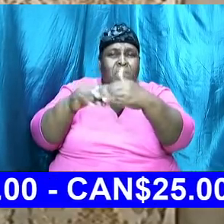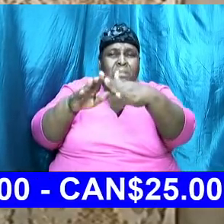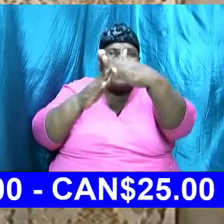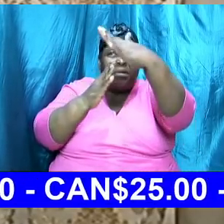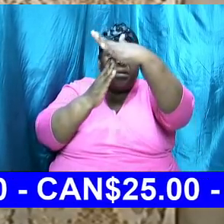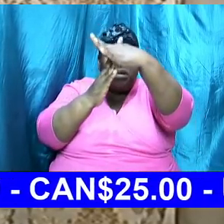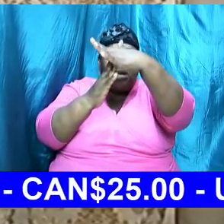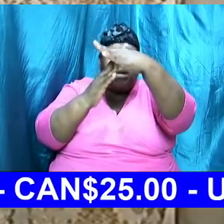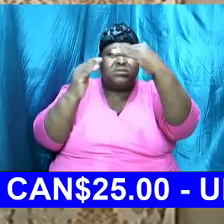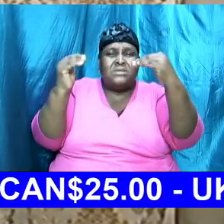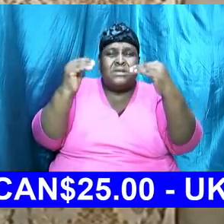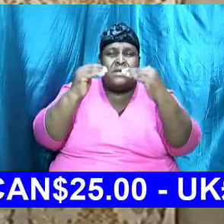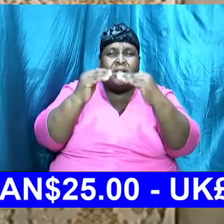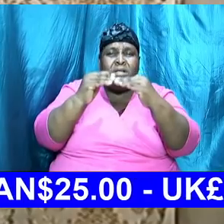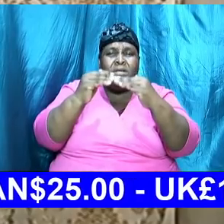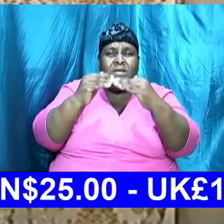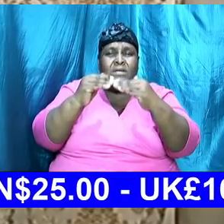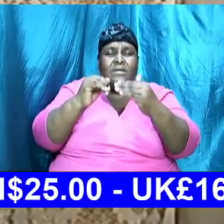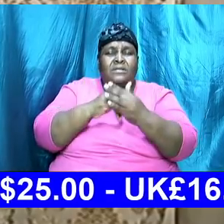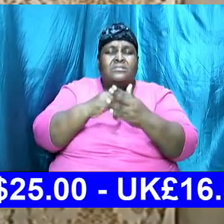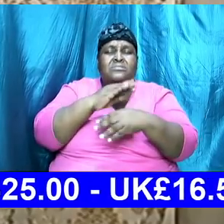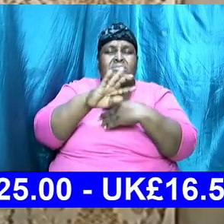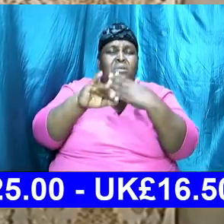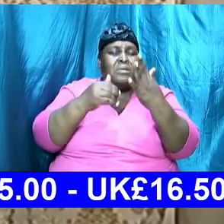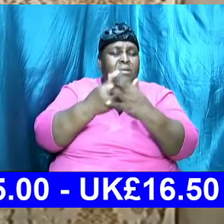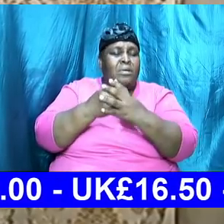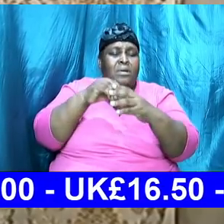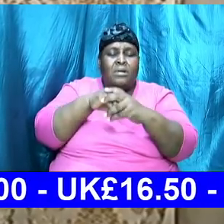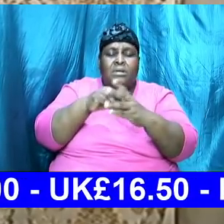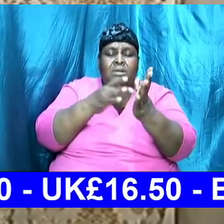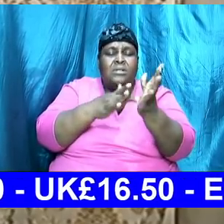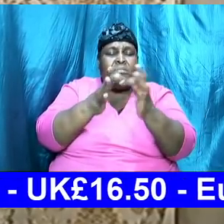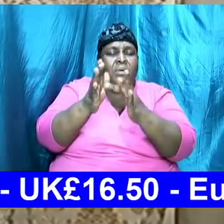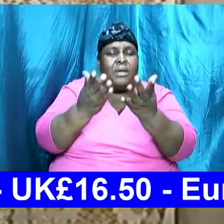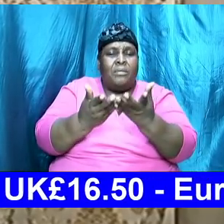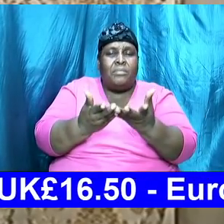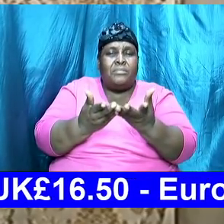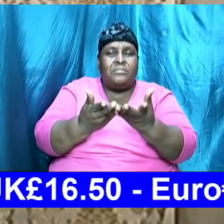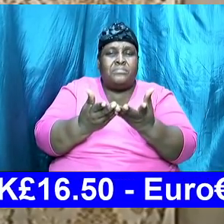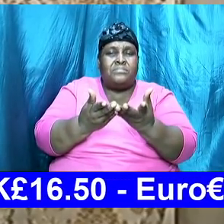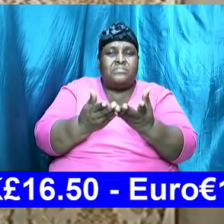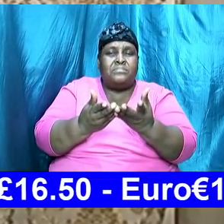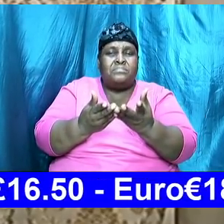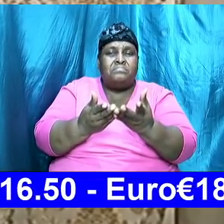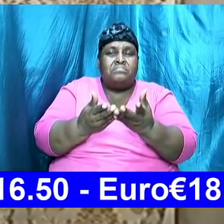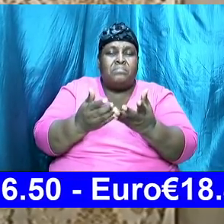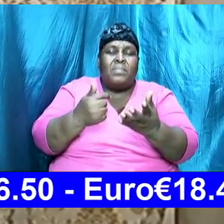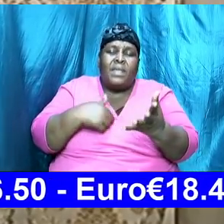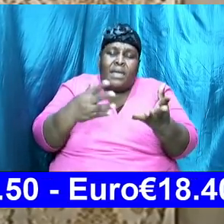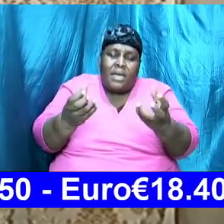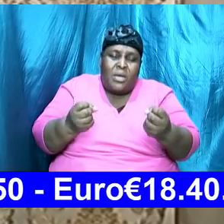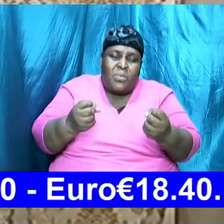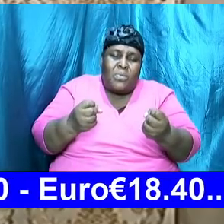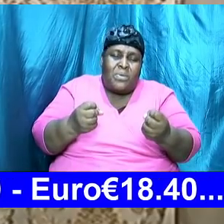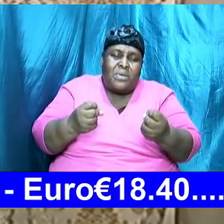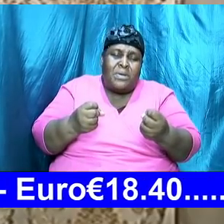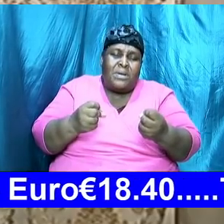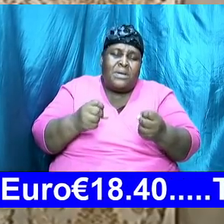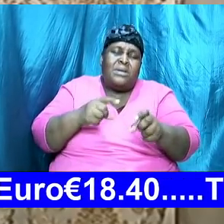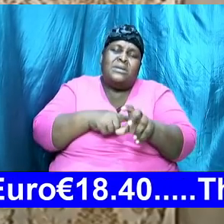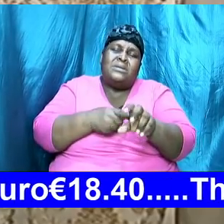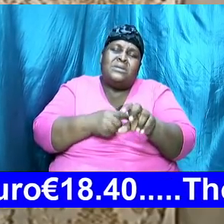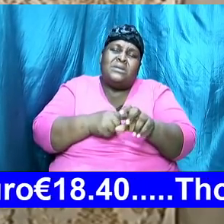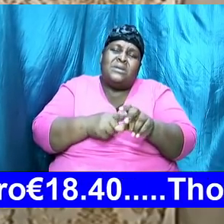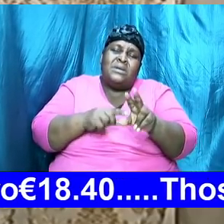level. It is all in the book. I want to start the discussion, the study, brothers and